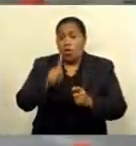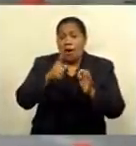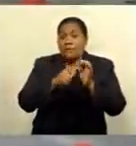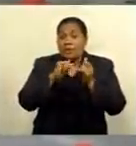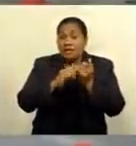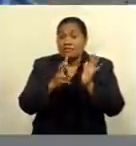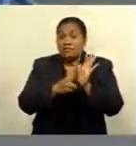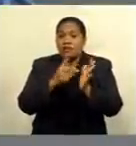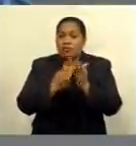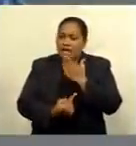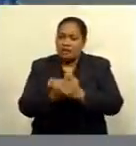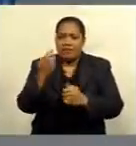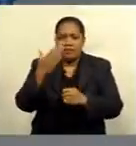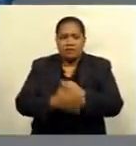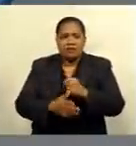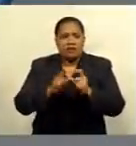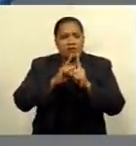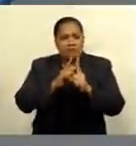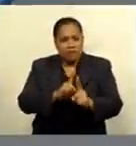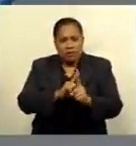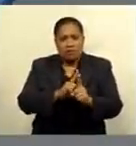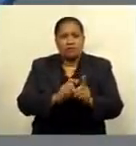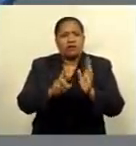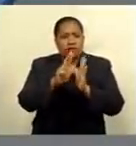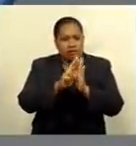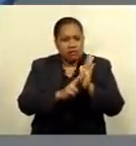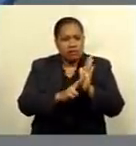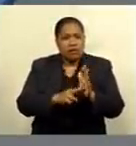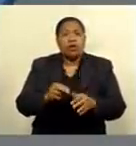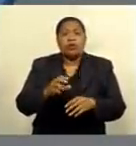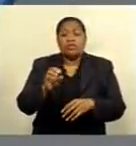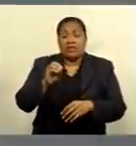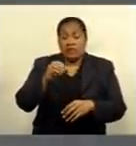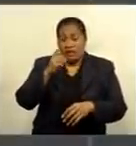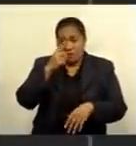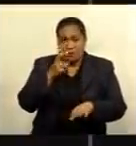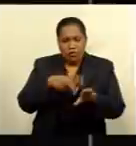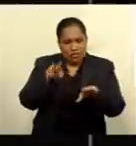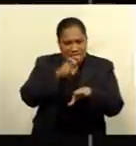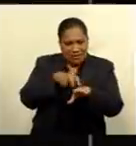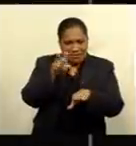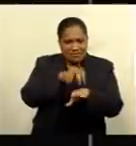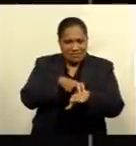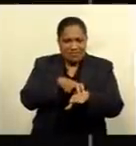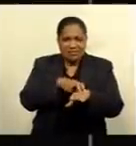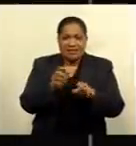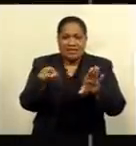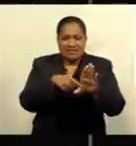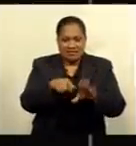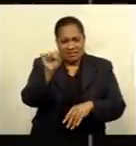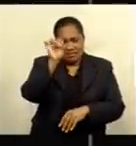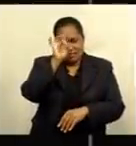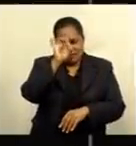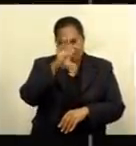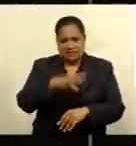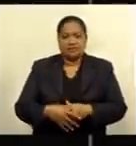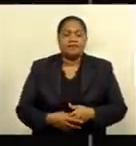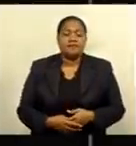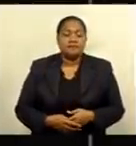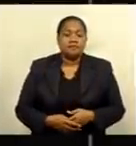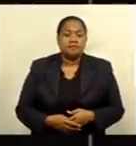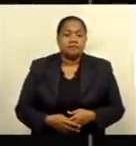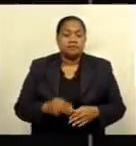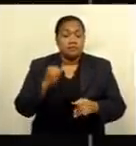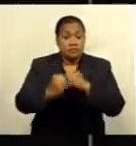for failing to comply with the 50-percent passenger capacity regulation. The International Labor Organization is